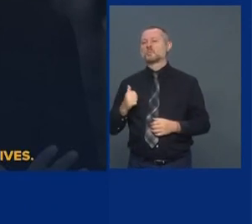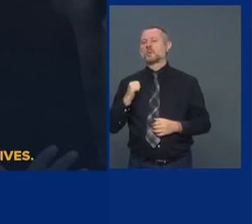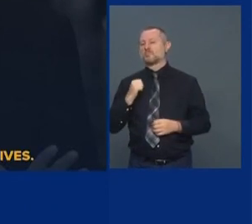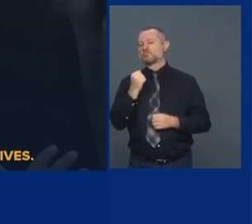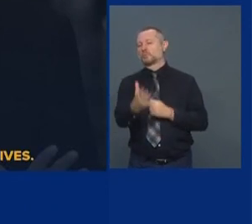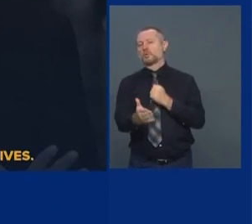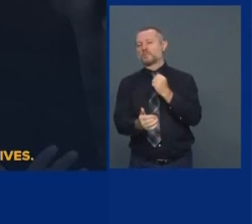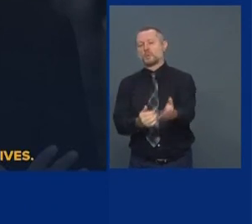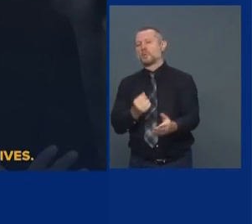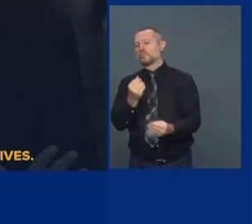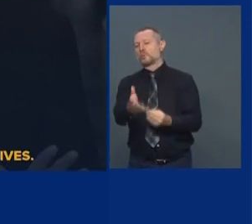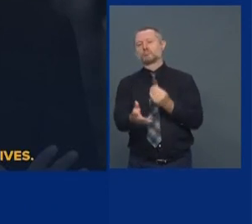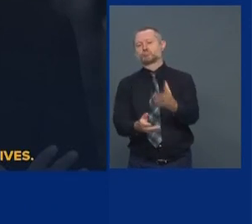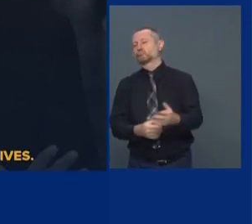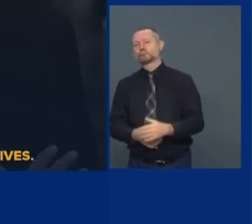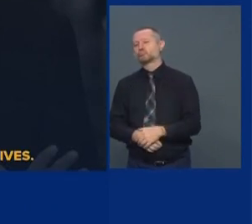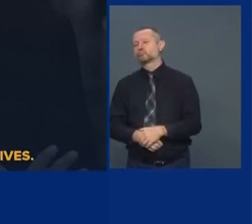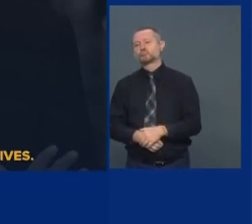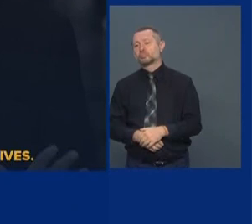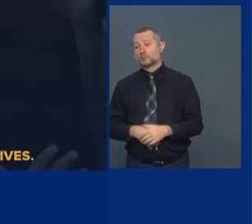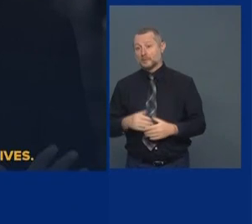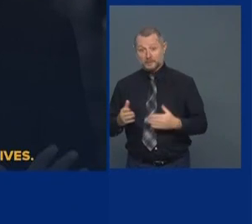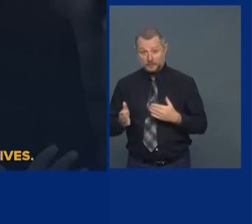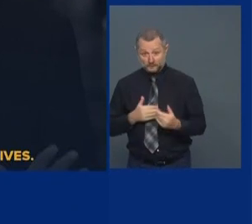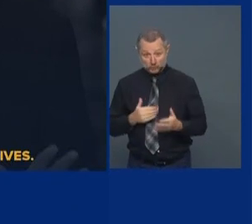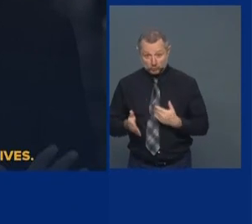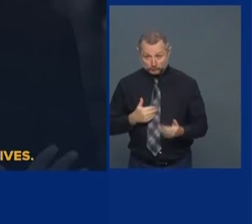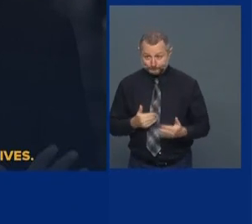even though we caused the COVID virus.